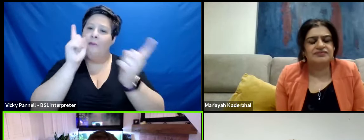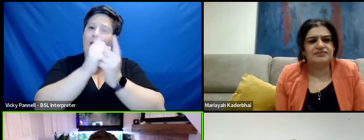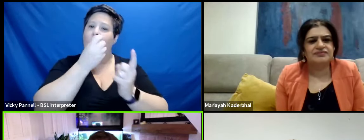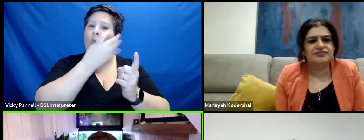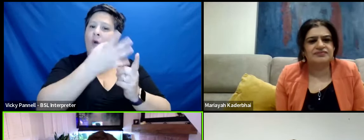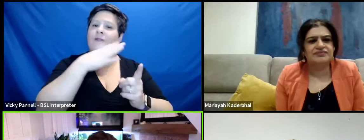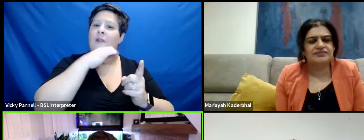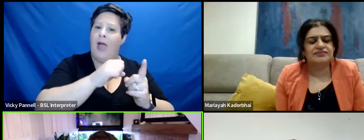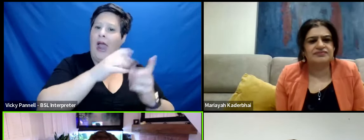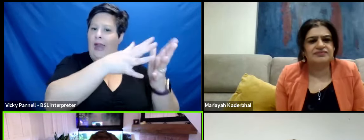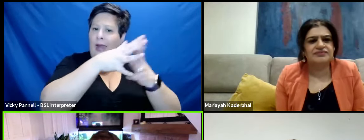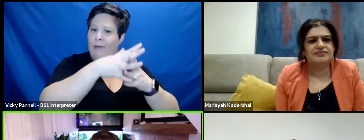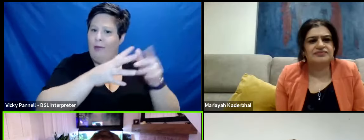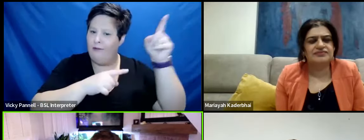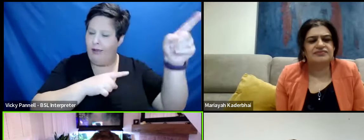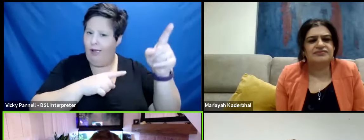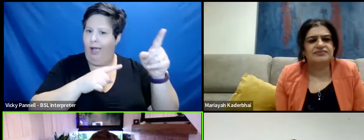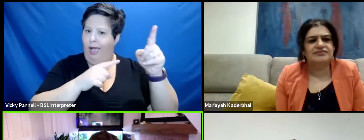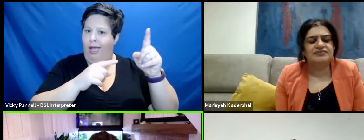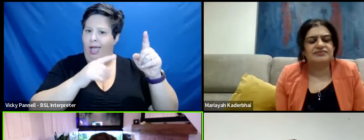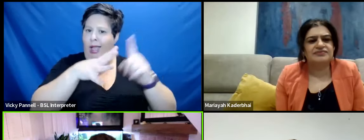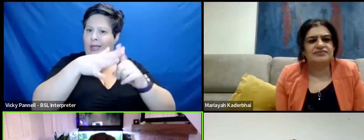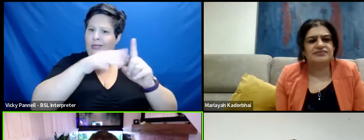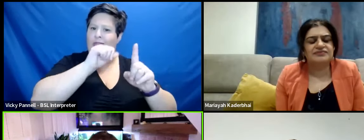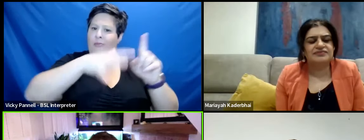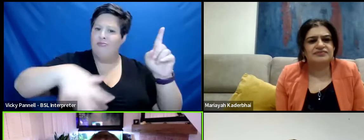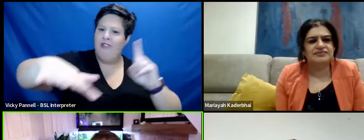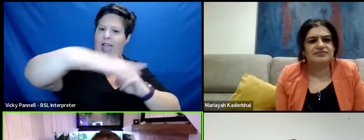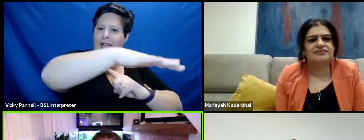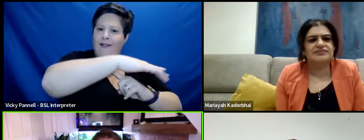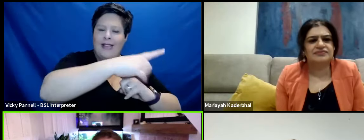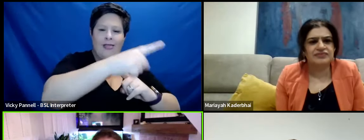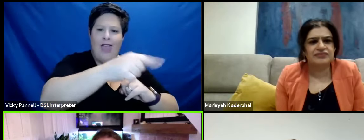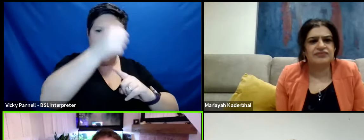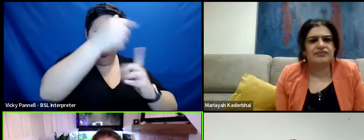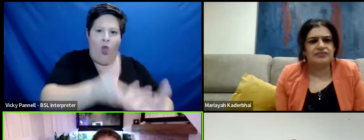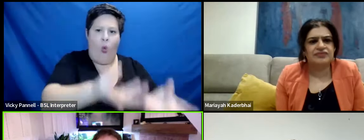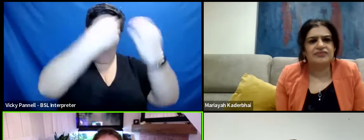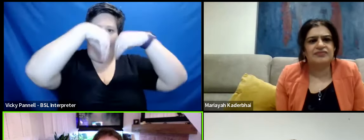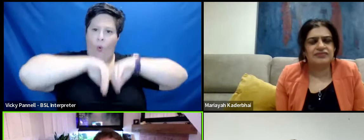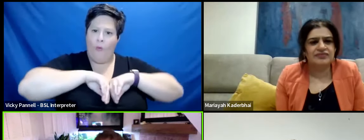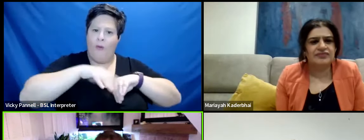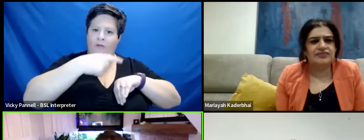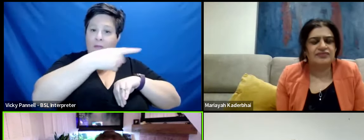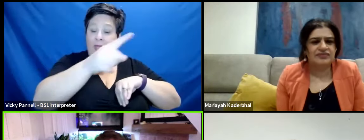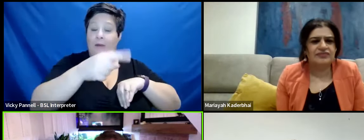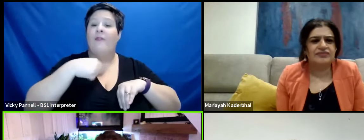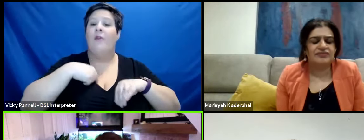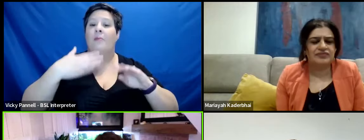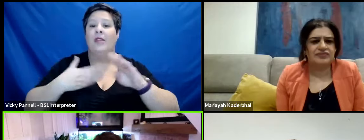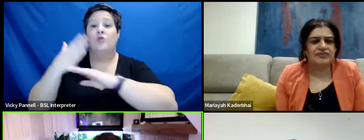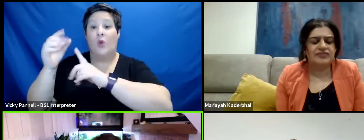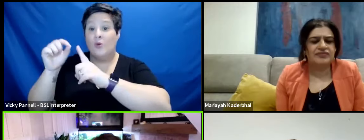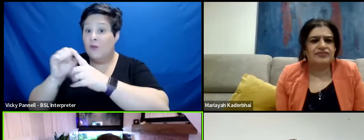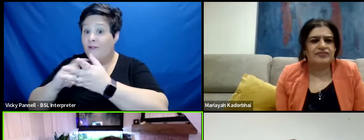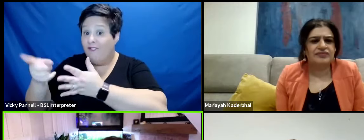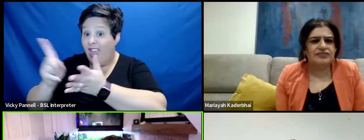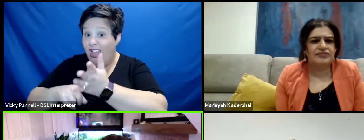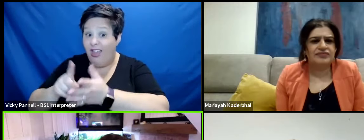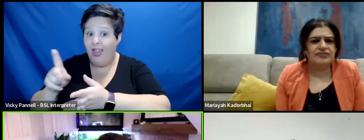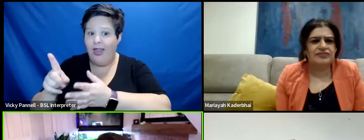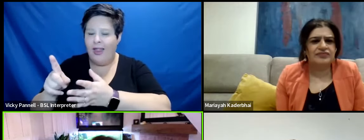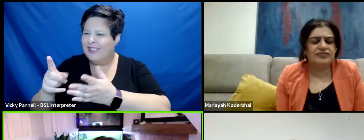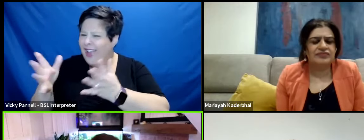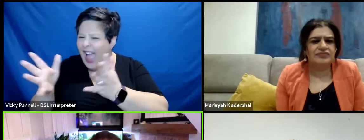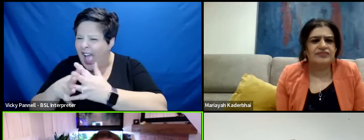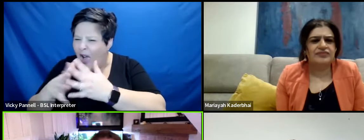wife and out there in the prairies and you just absorb that knowledge from them people. So for me to go to Phil, so how do I